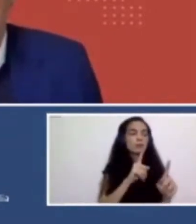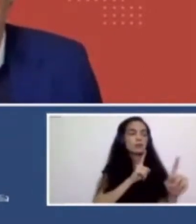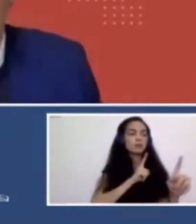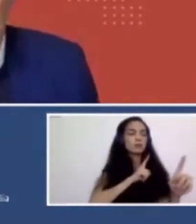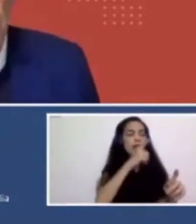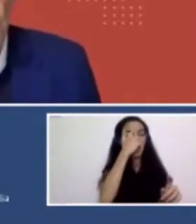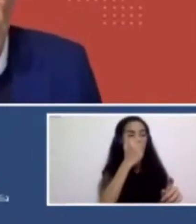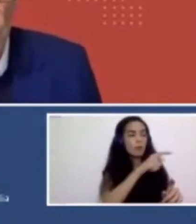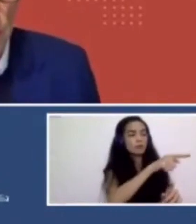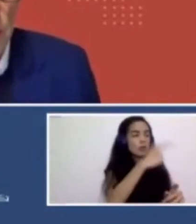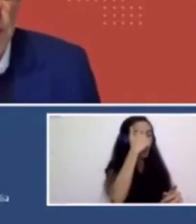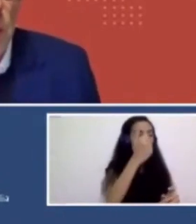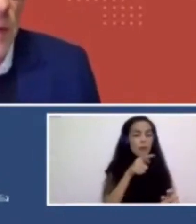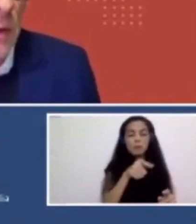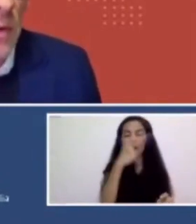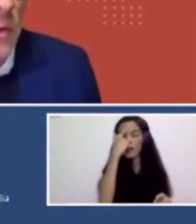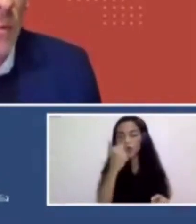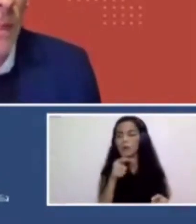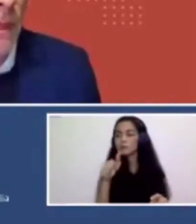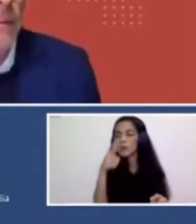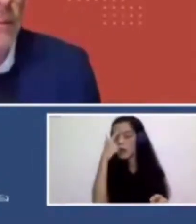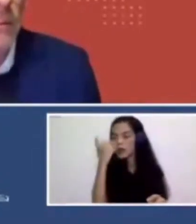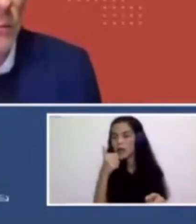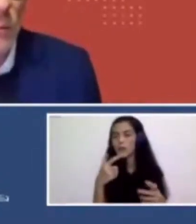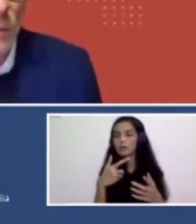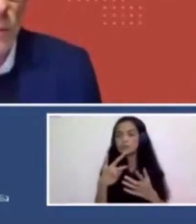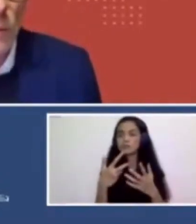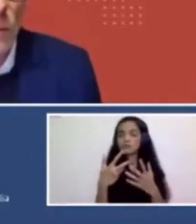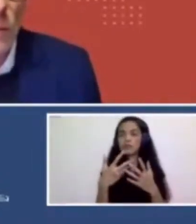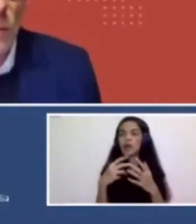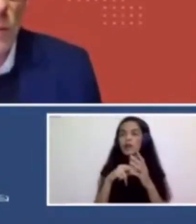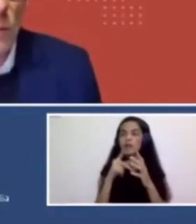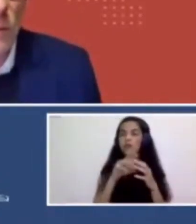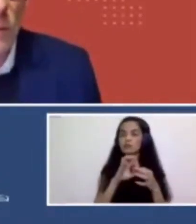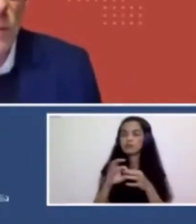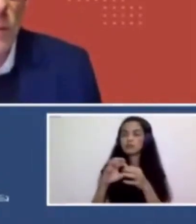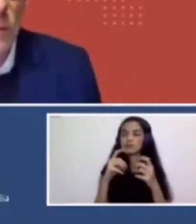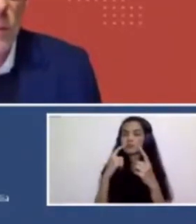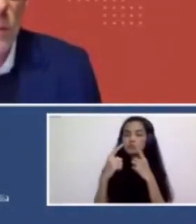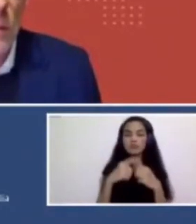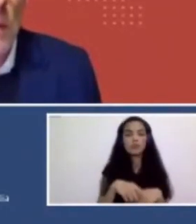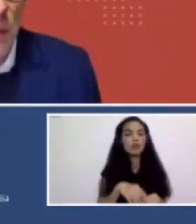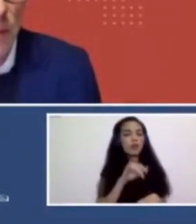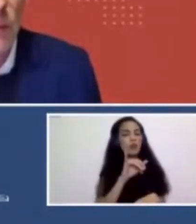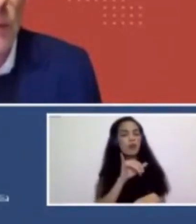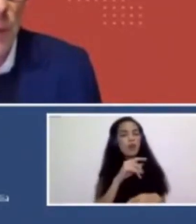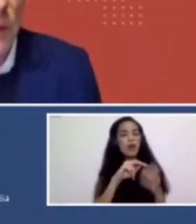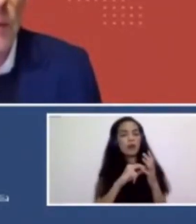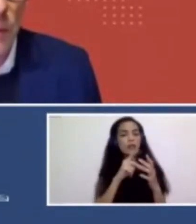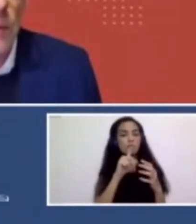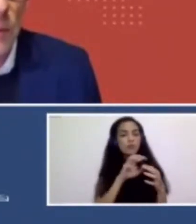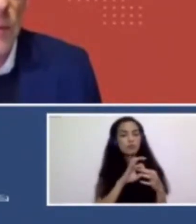others to help you, I suppose, to answer that question. Mm-hmm. So it's really a teamwork and, uh,